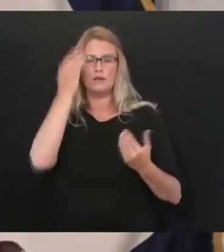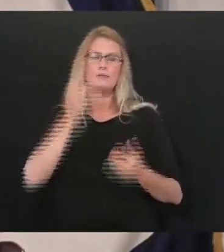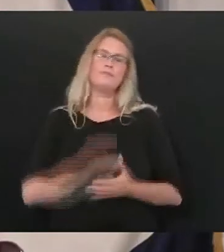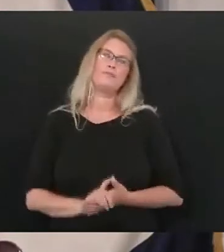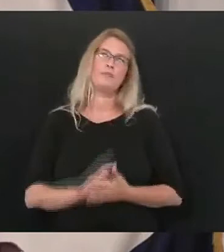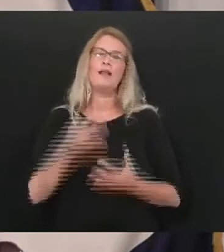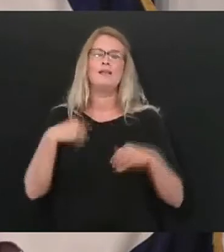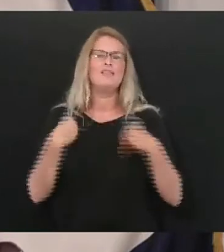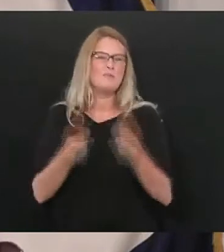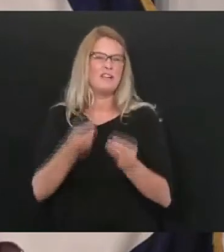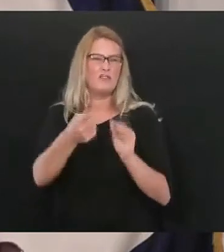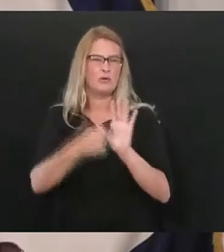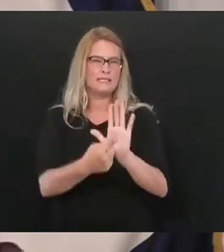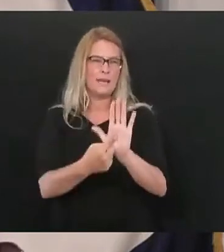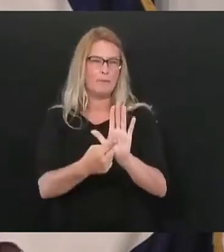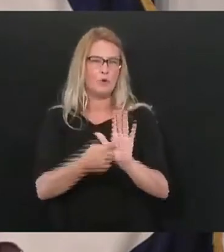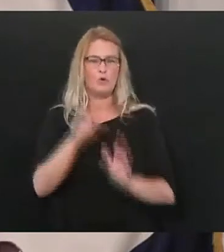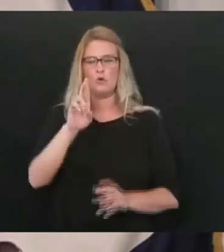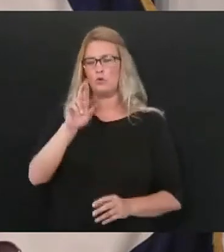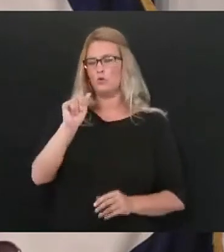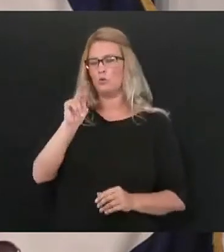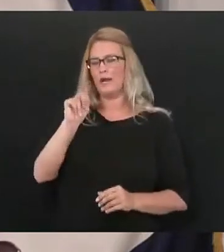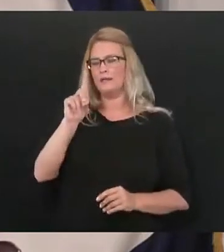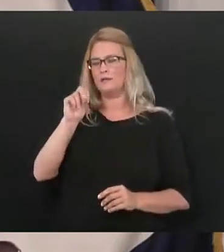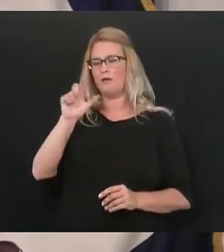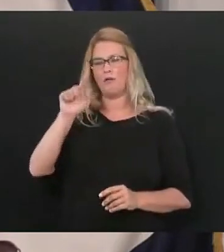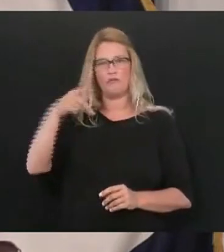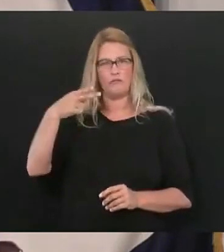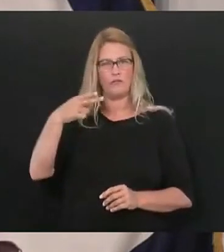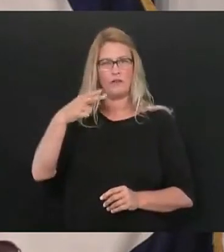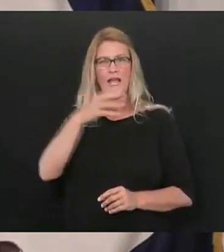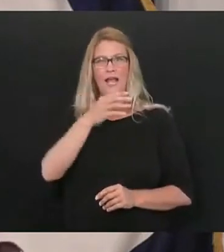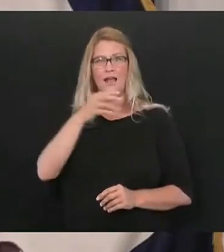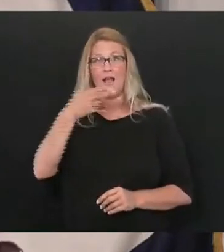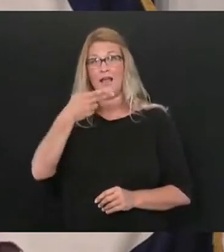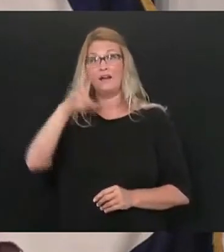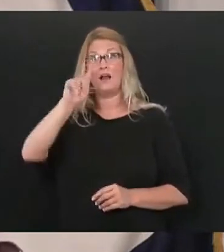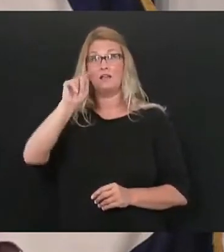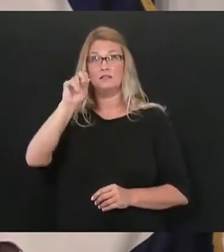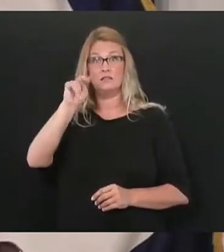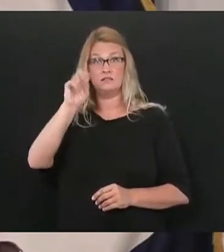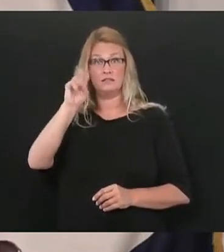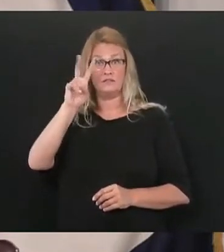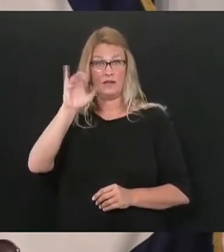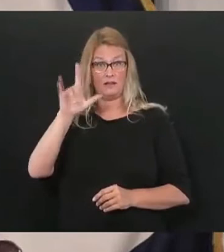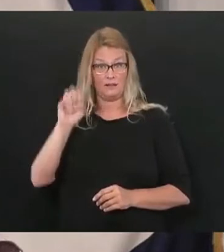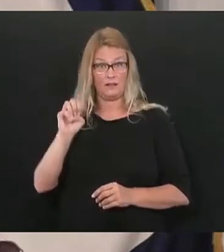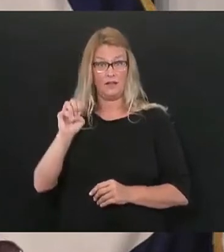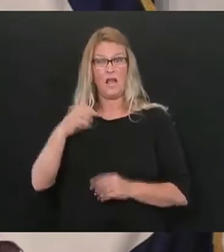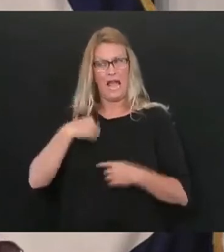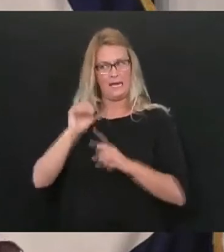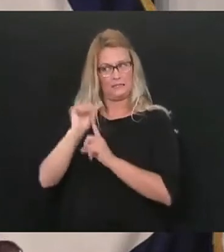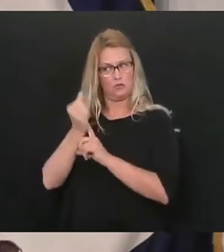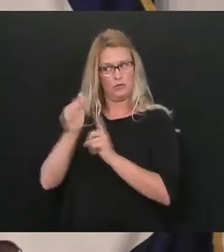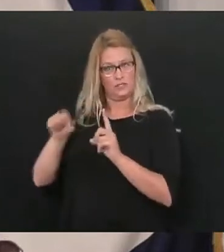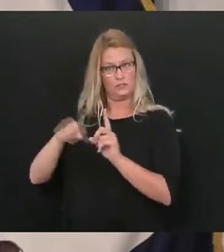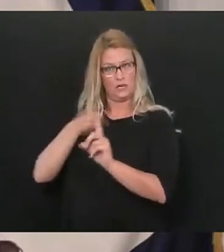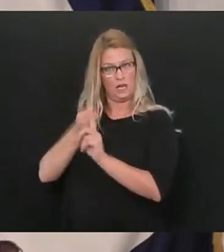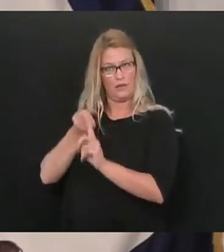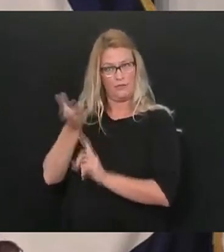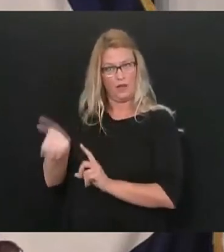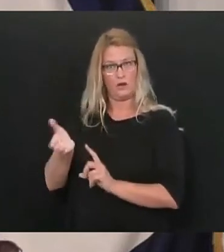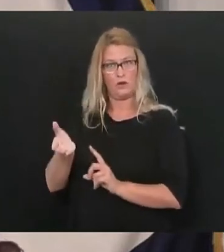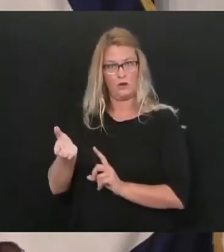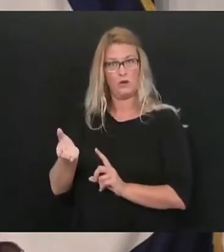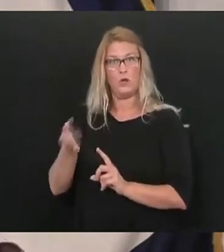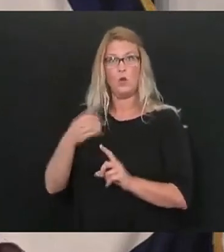mean give me a perfect example in Randolph County in Hutton'sville we had a situation there and then we tested all the residents